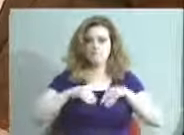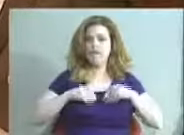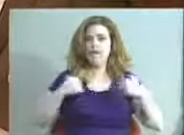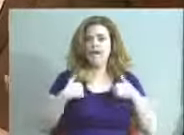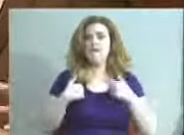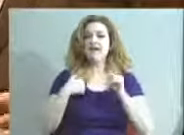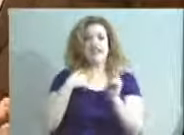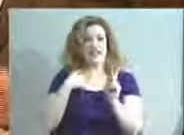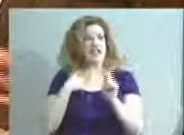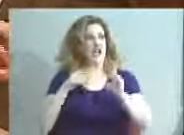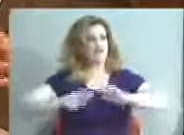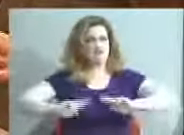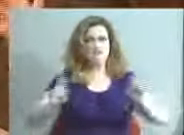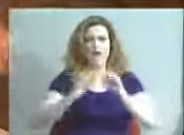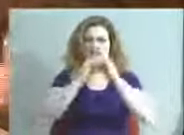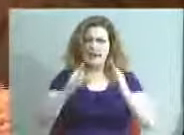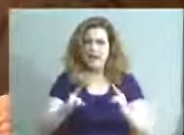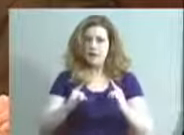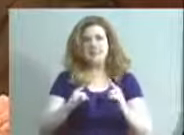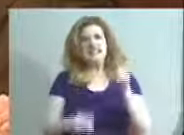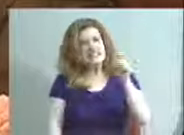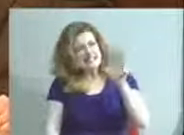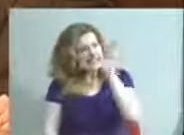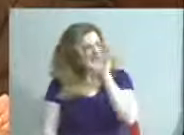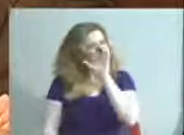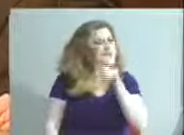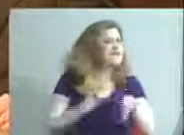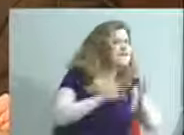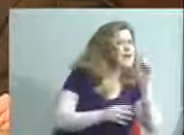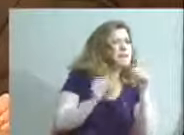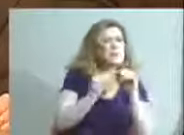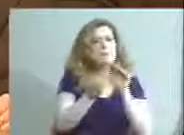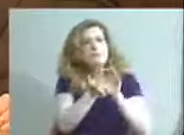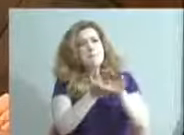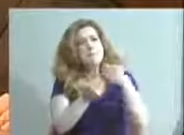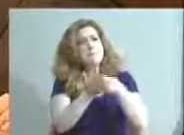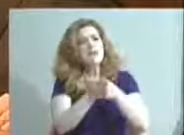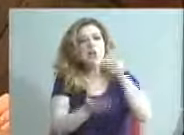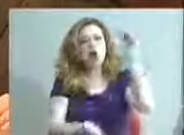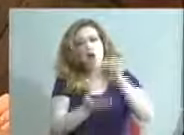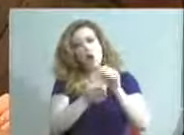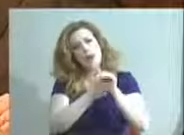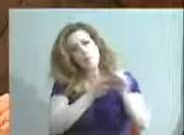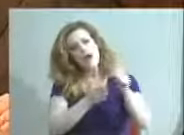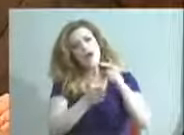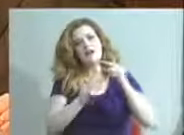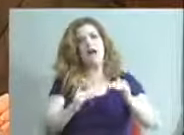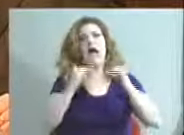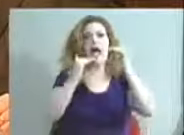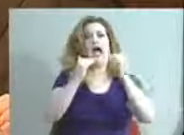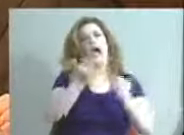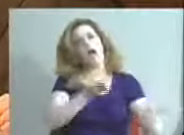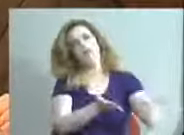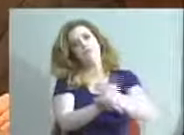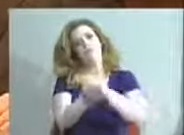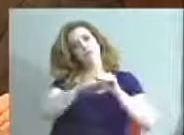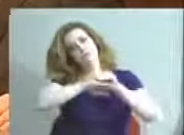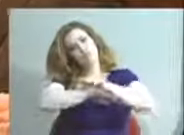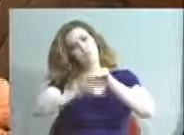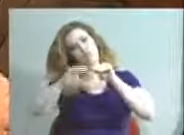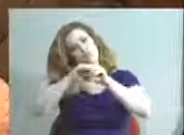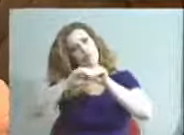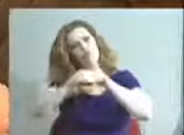kindergarten readiness camps. Can we find some more money for those? It is a low-dollar, high-return way to accelerate our kids.